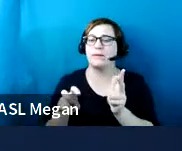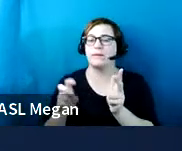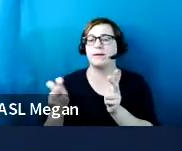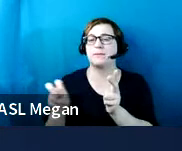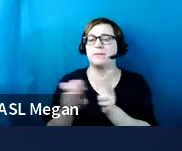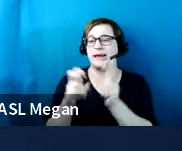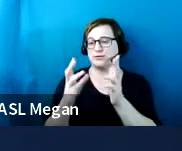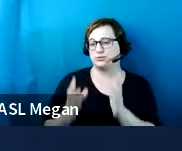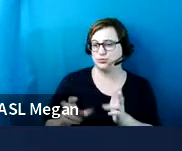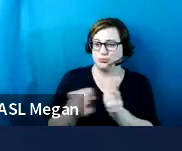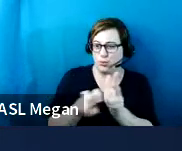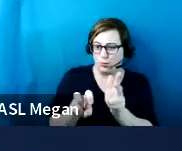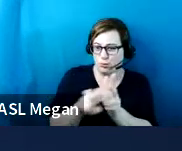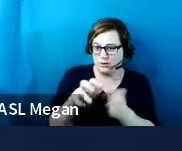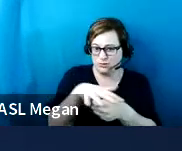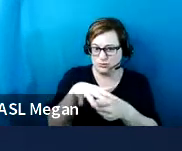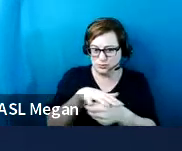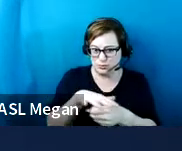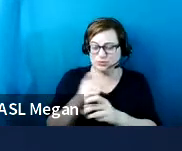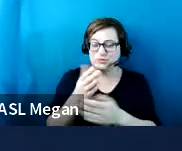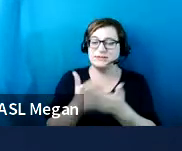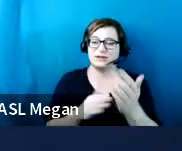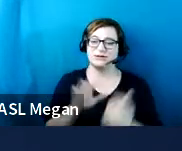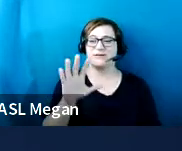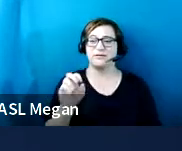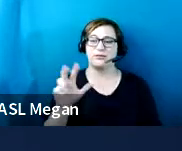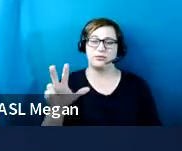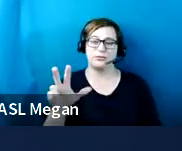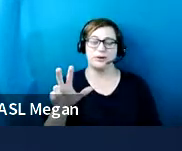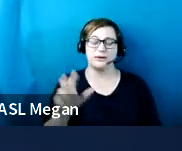which you'll find in section 503 of the standards.